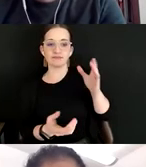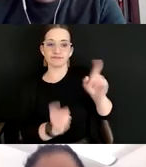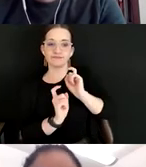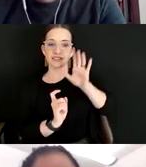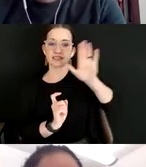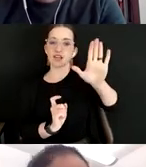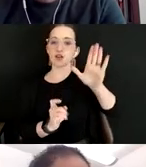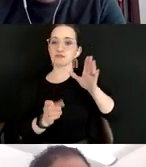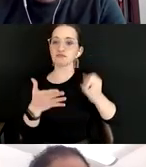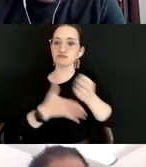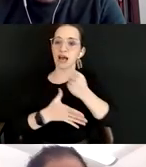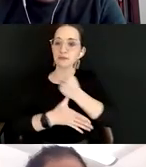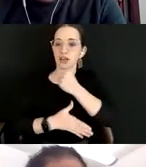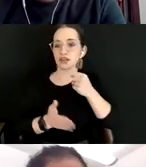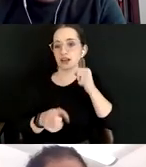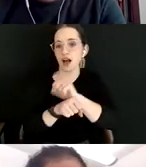management responsibility.